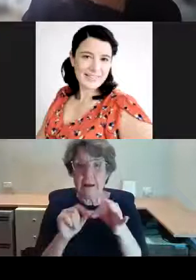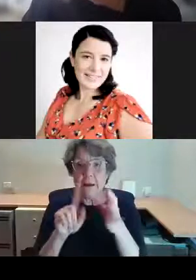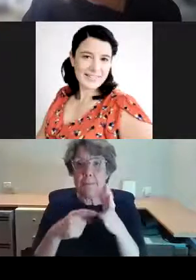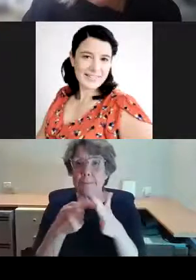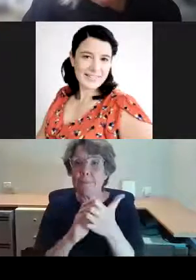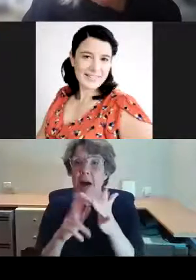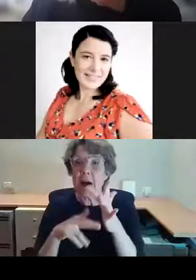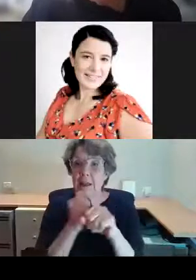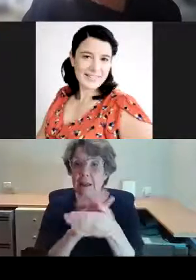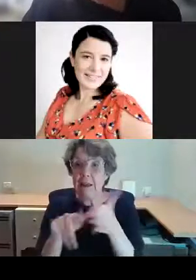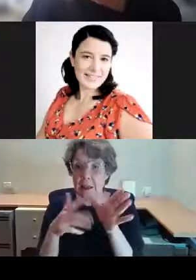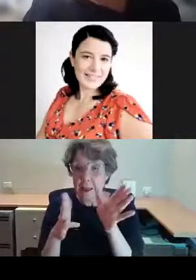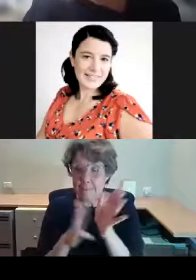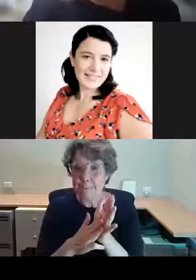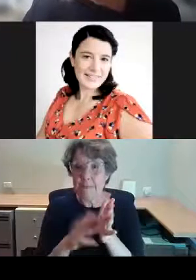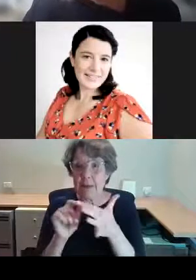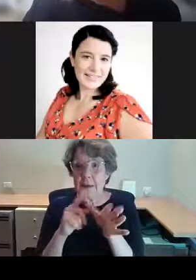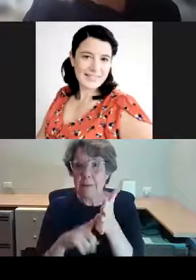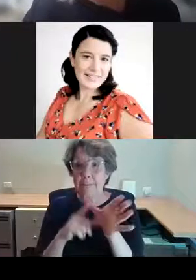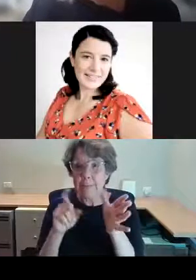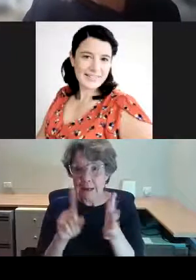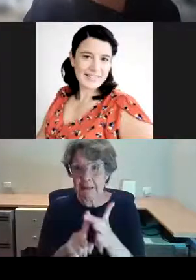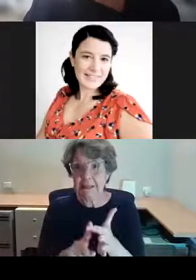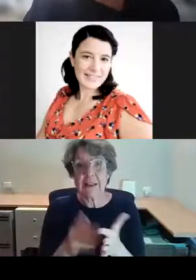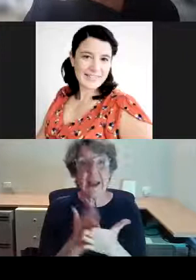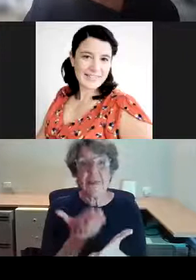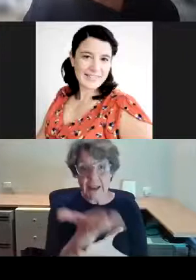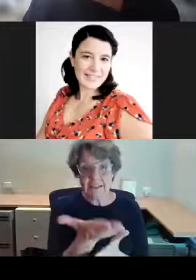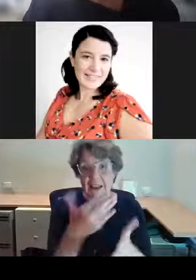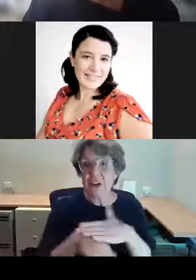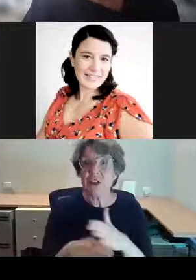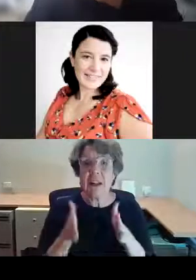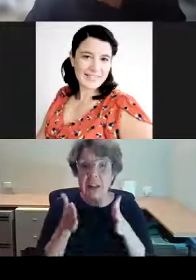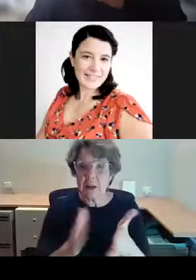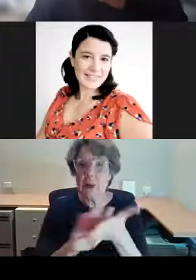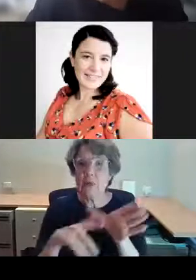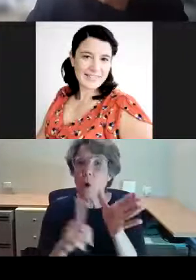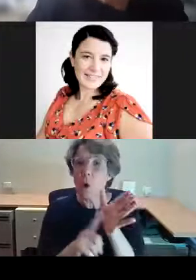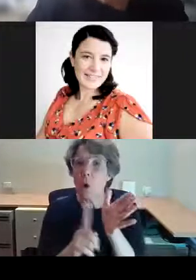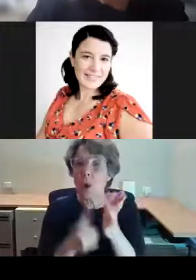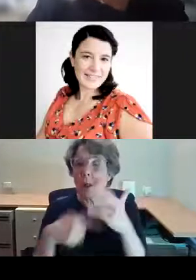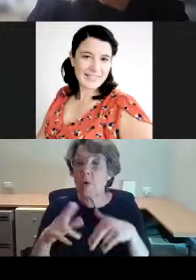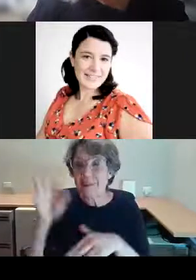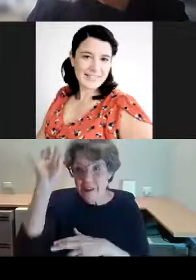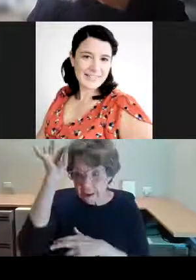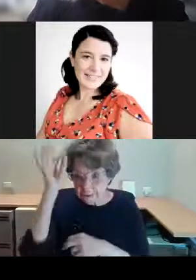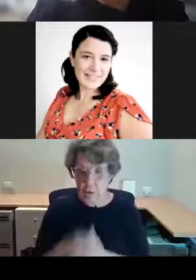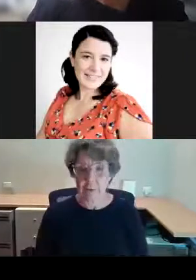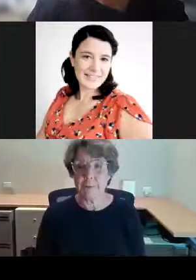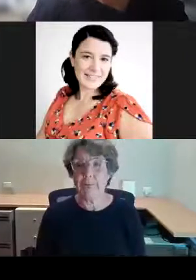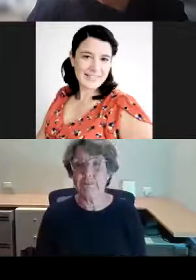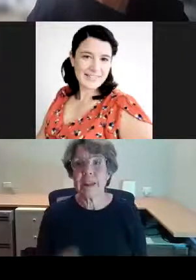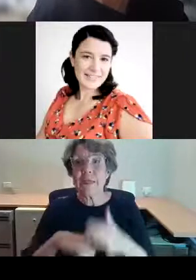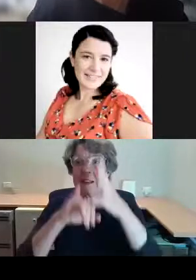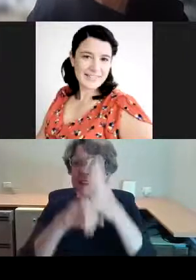the painting duly arrived and was hung in the vestibule in Council. It's now in the southern staircase,